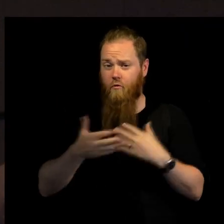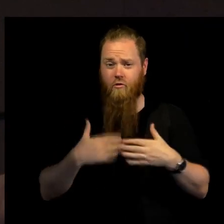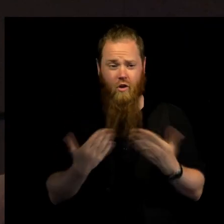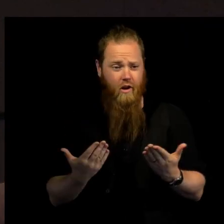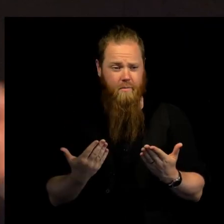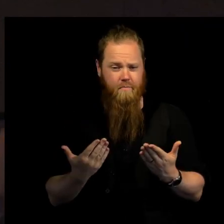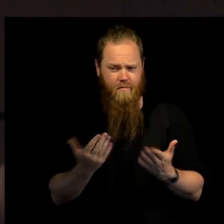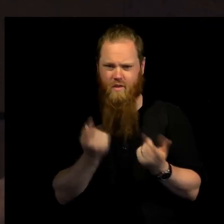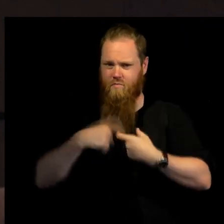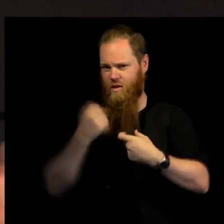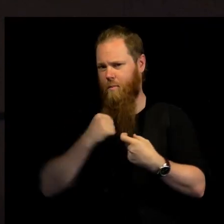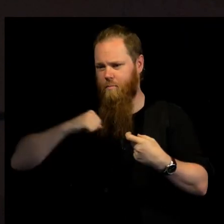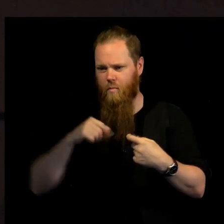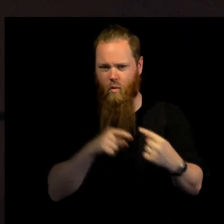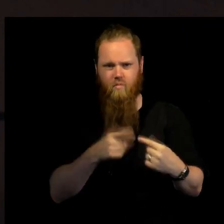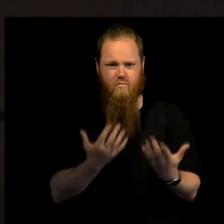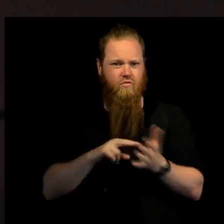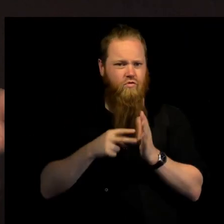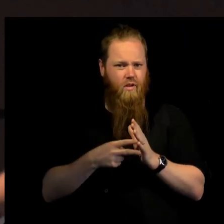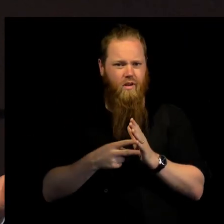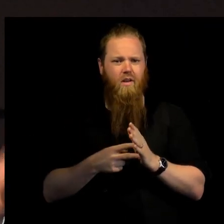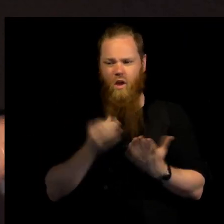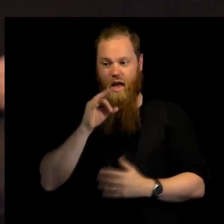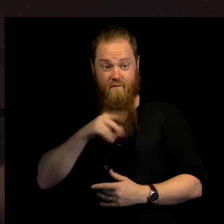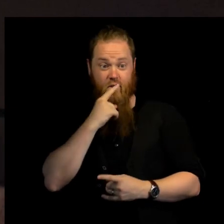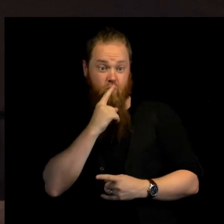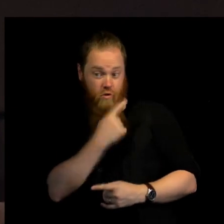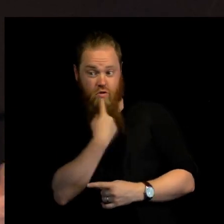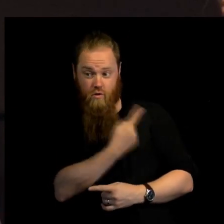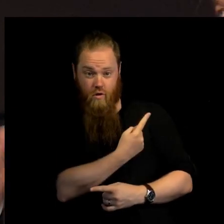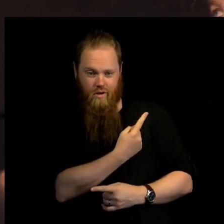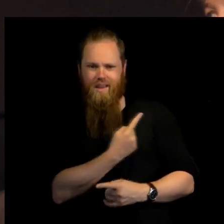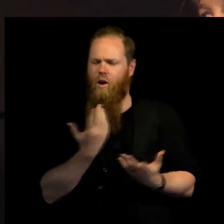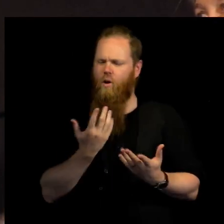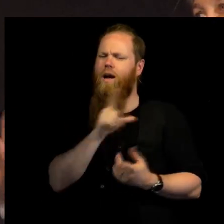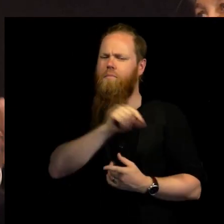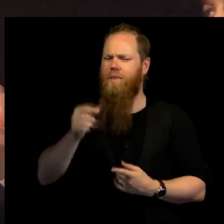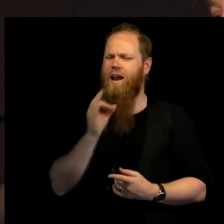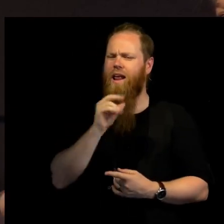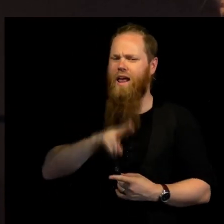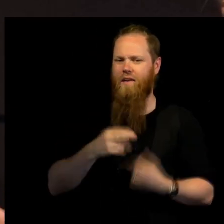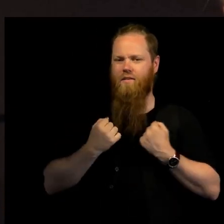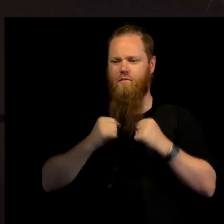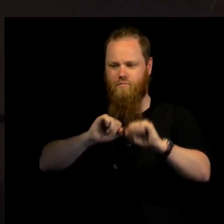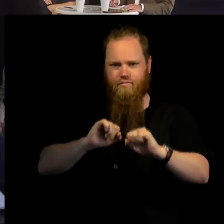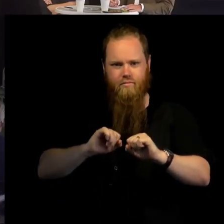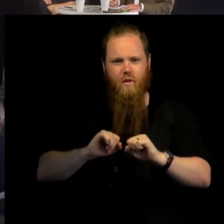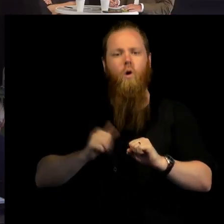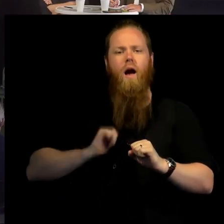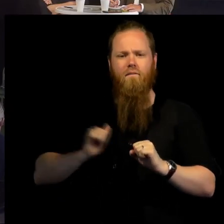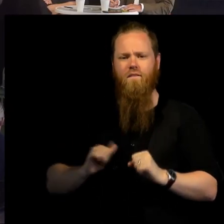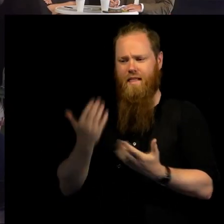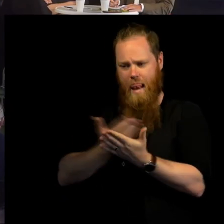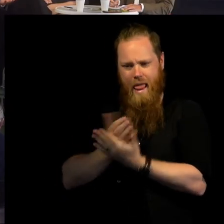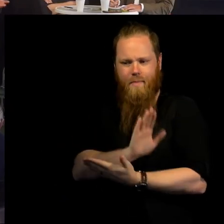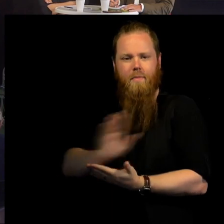obviously, and when you say the UN is silent, well, the UN sometimes also acts, of course, and fully relies on the support of countries.